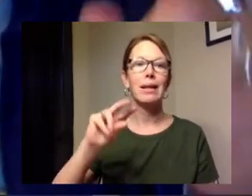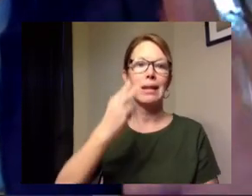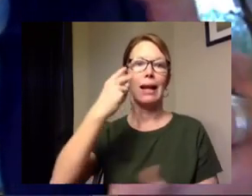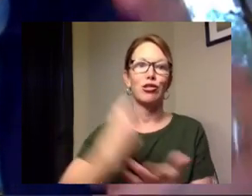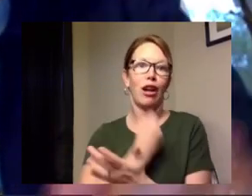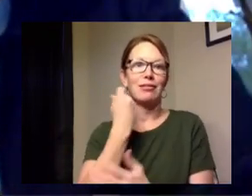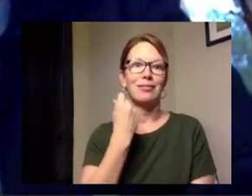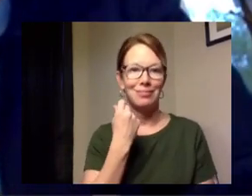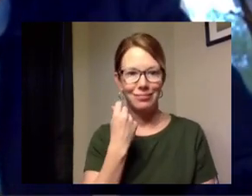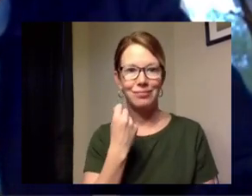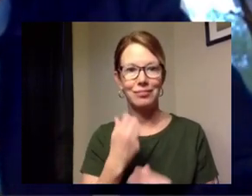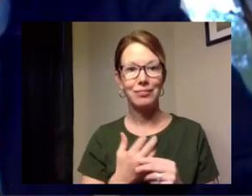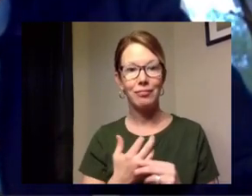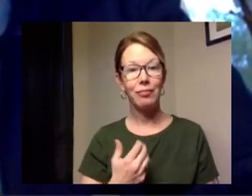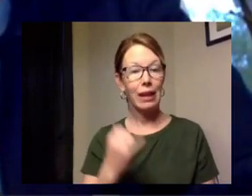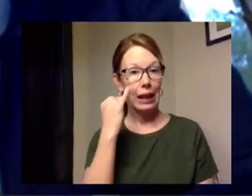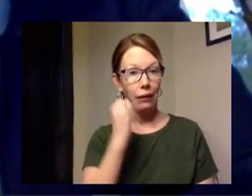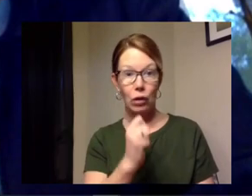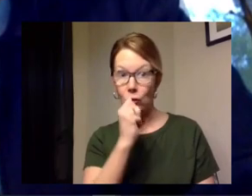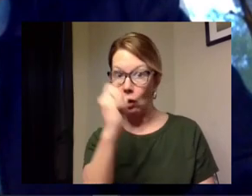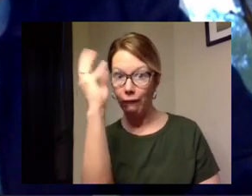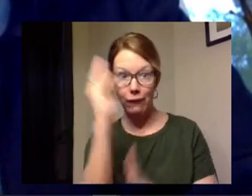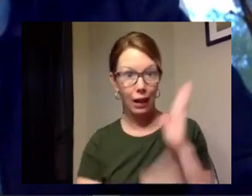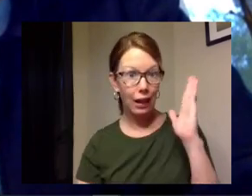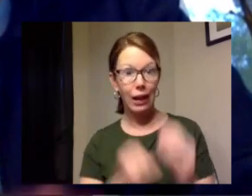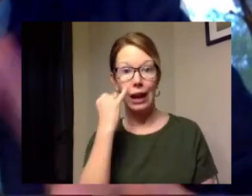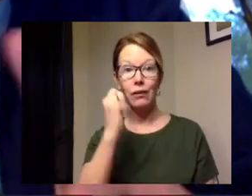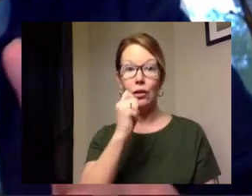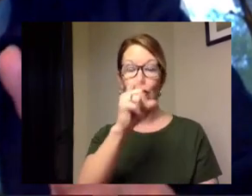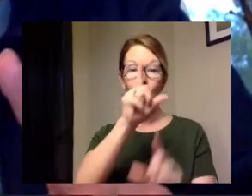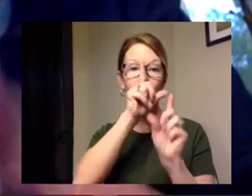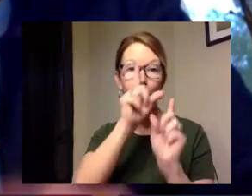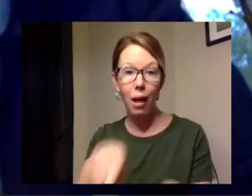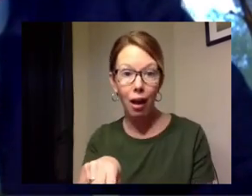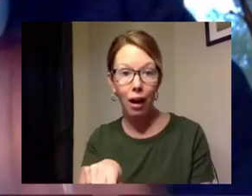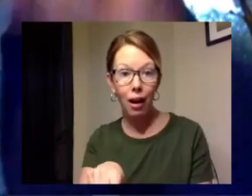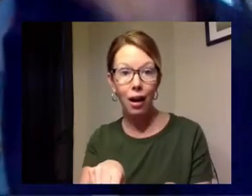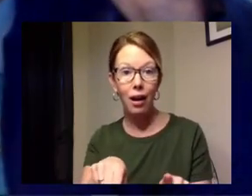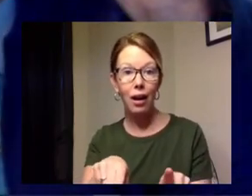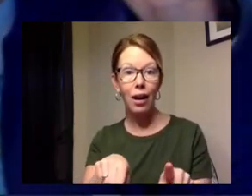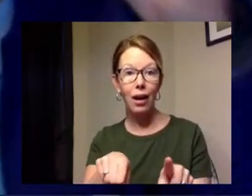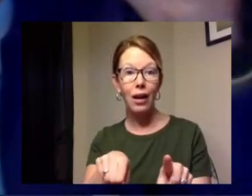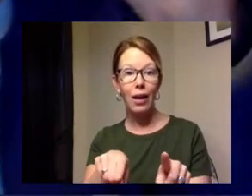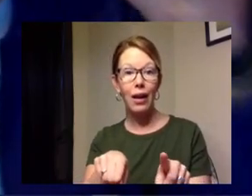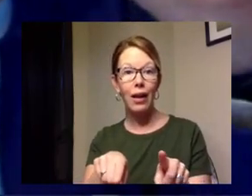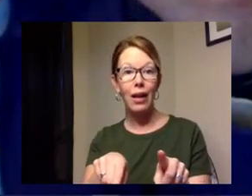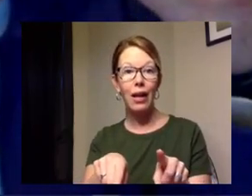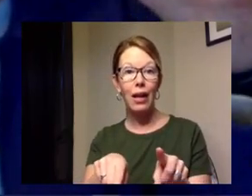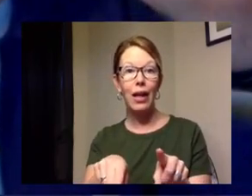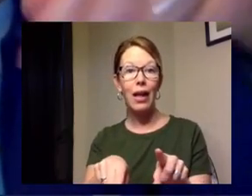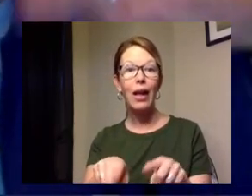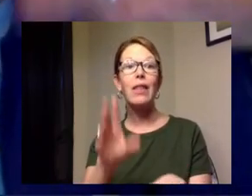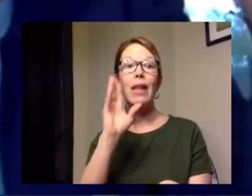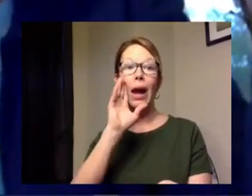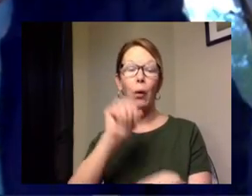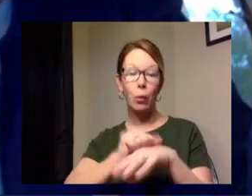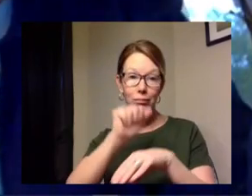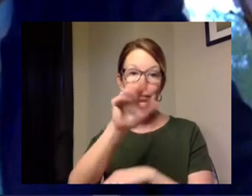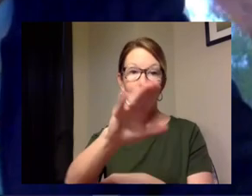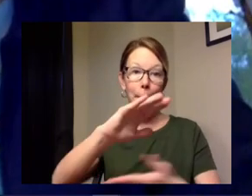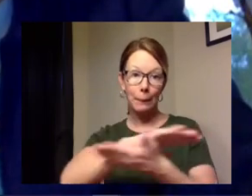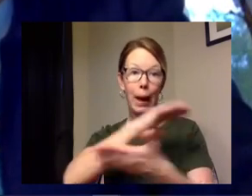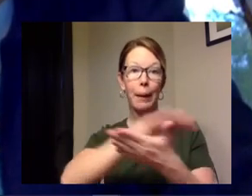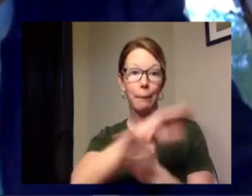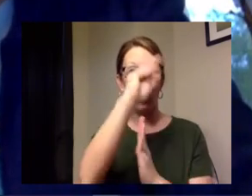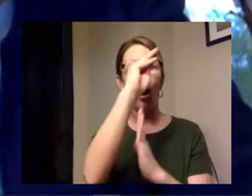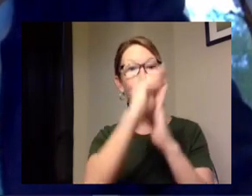if you don't reply online this time they will mail you a paper questionnaire as per